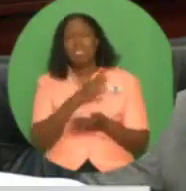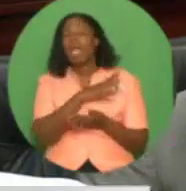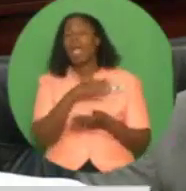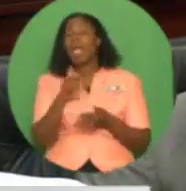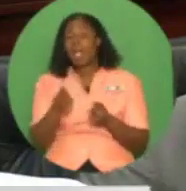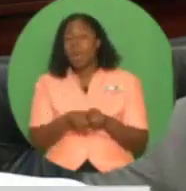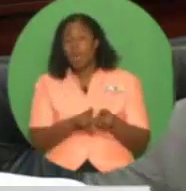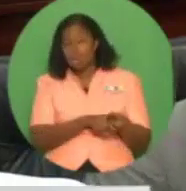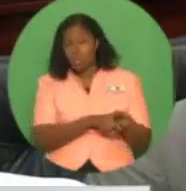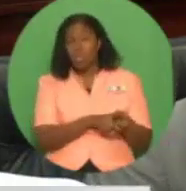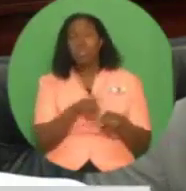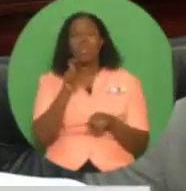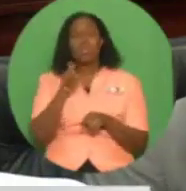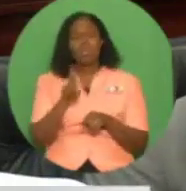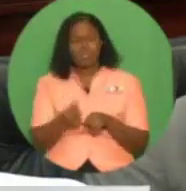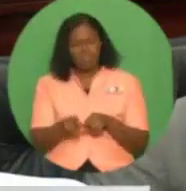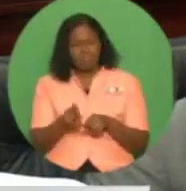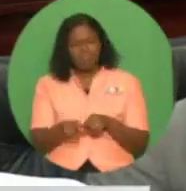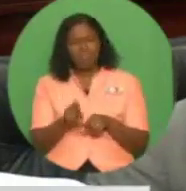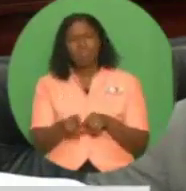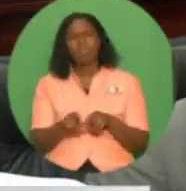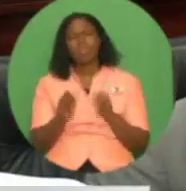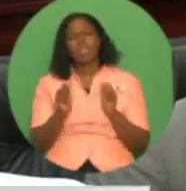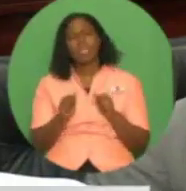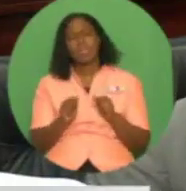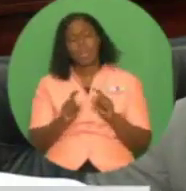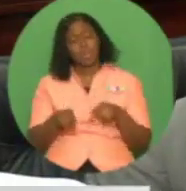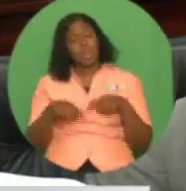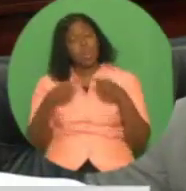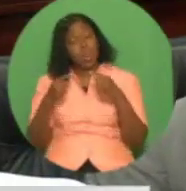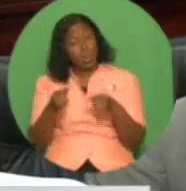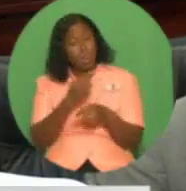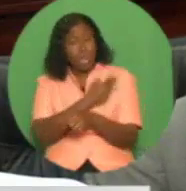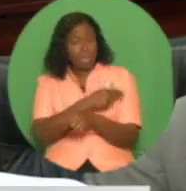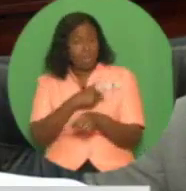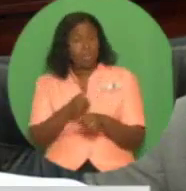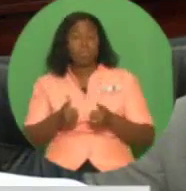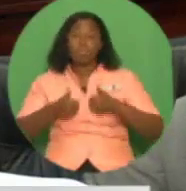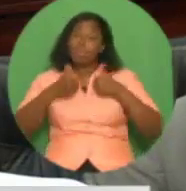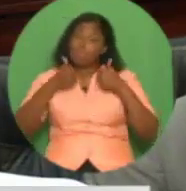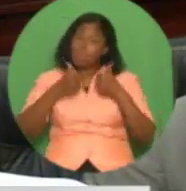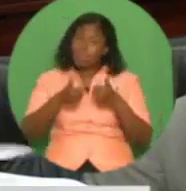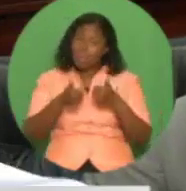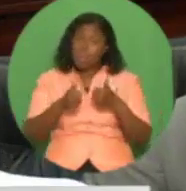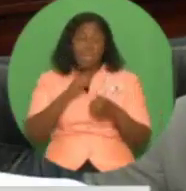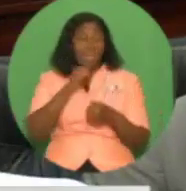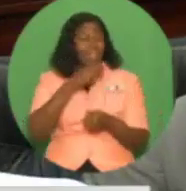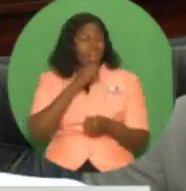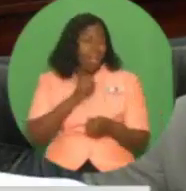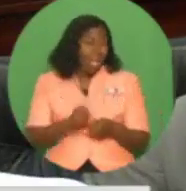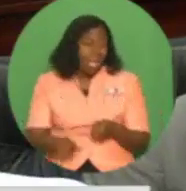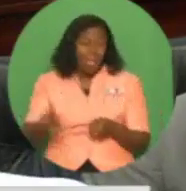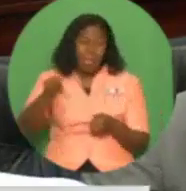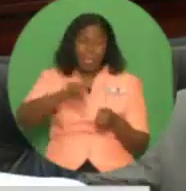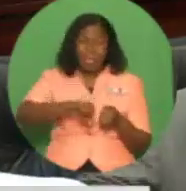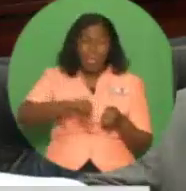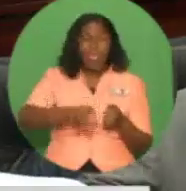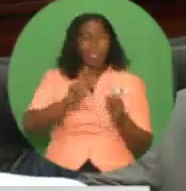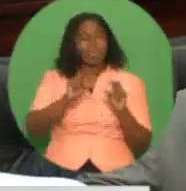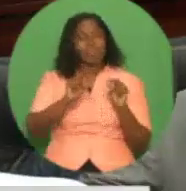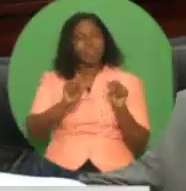institutions. As I outlined earlier, we are expanding, upgrading, and modernizing health facilities across the country.